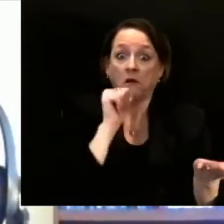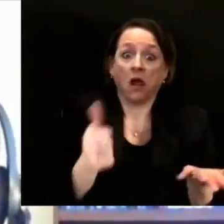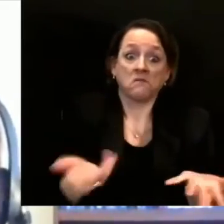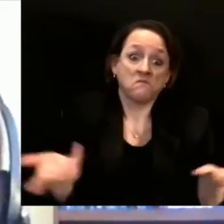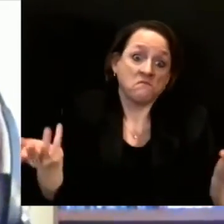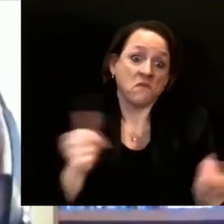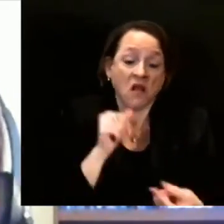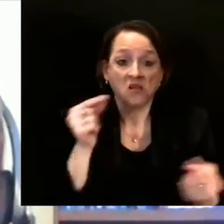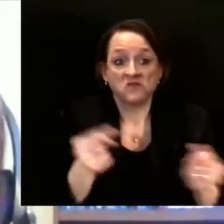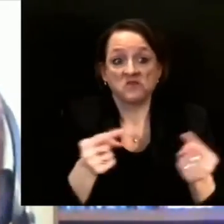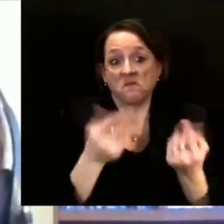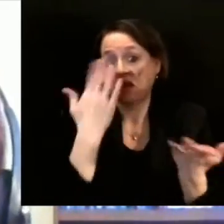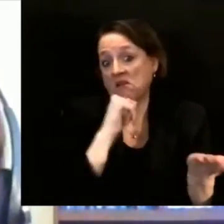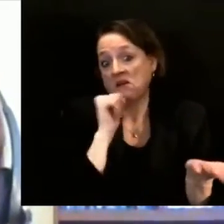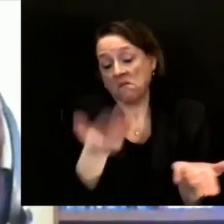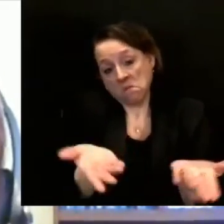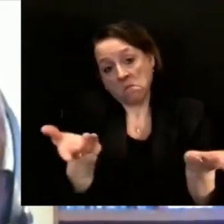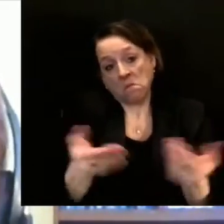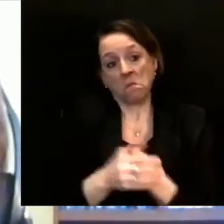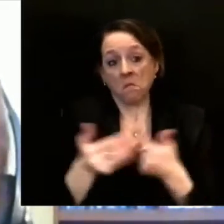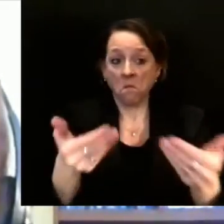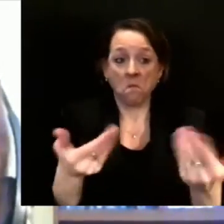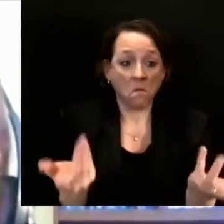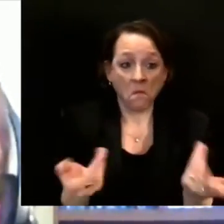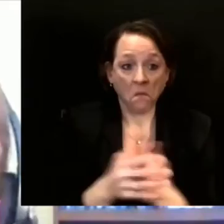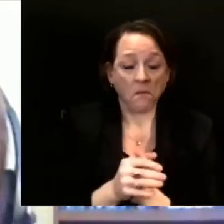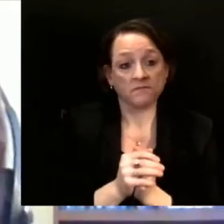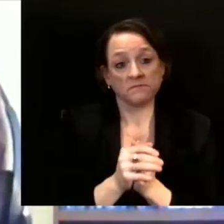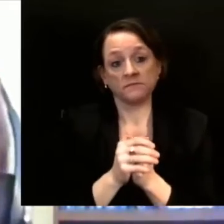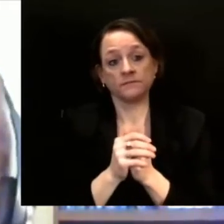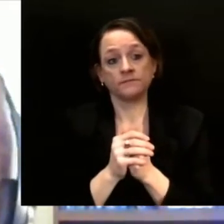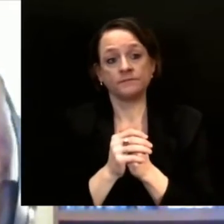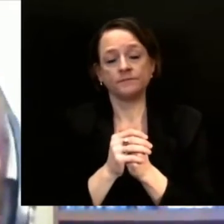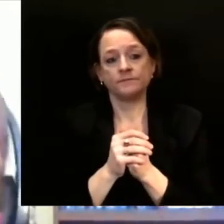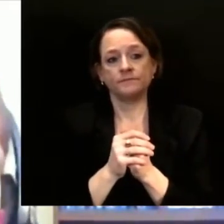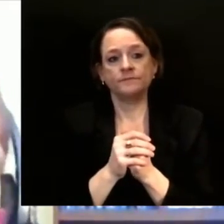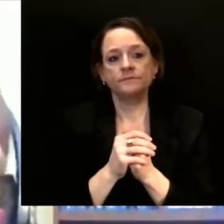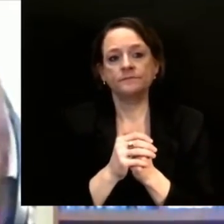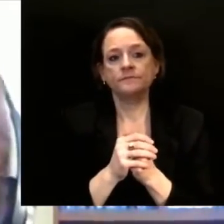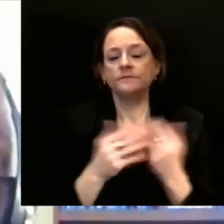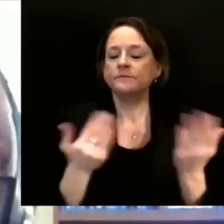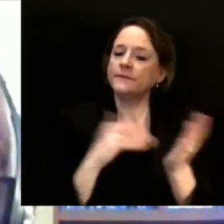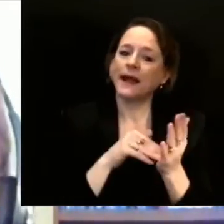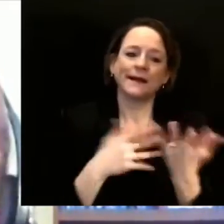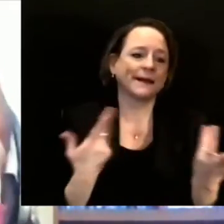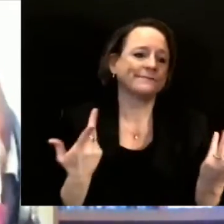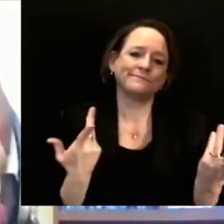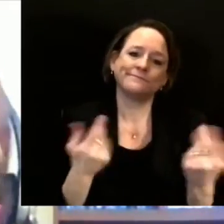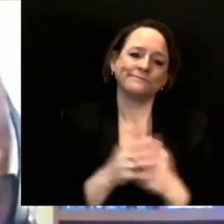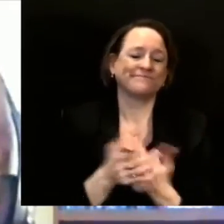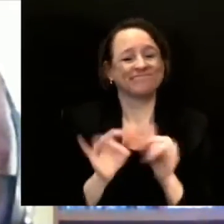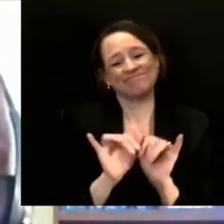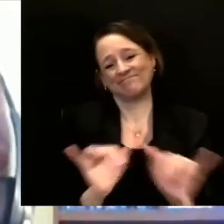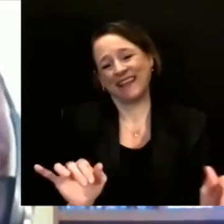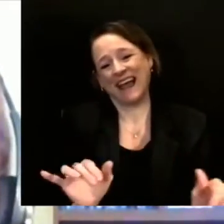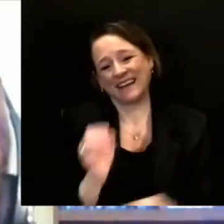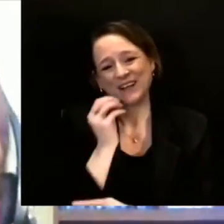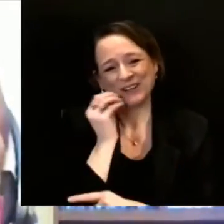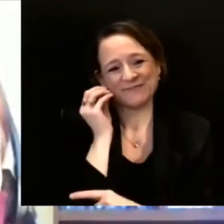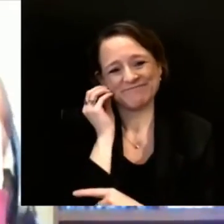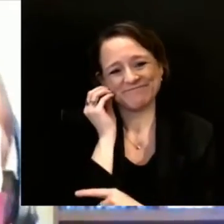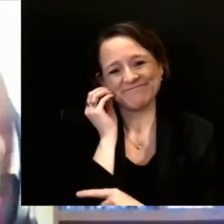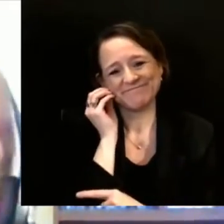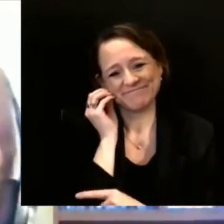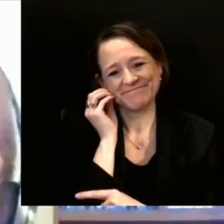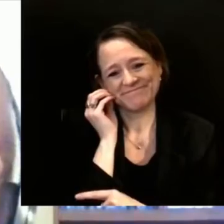the recommendations around staying home, not socializing with lots of